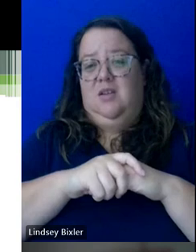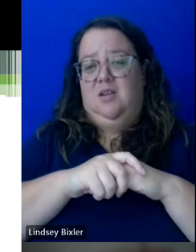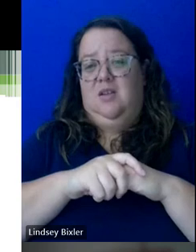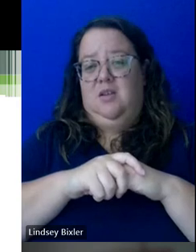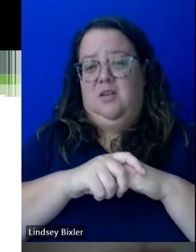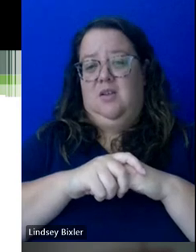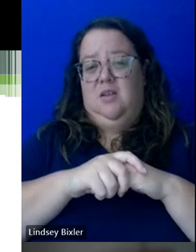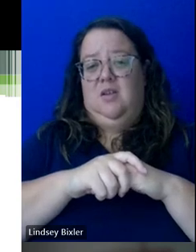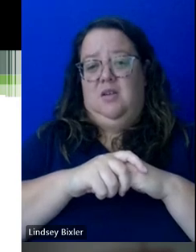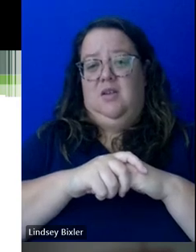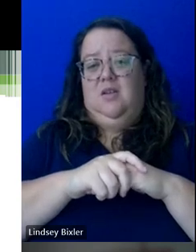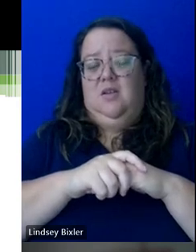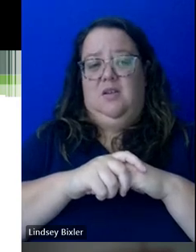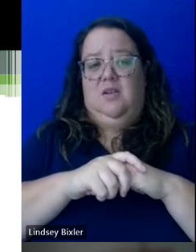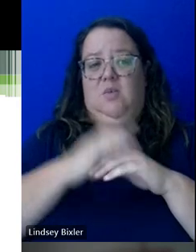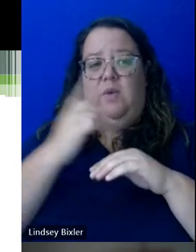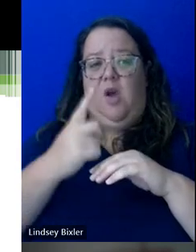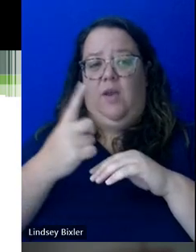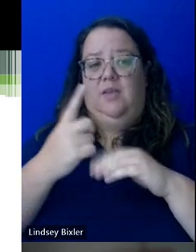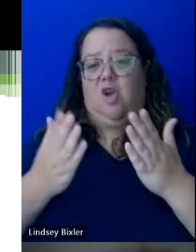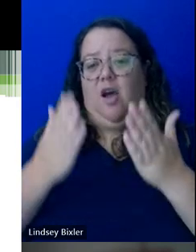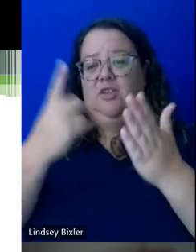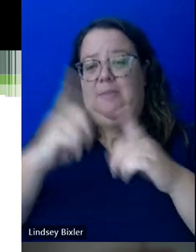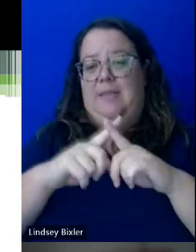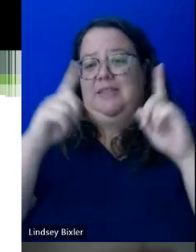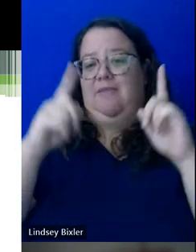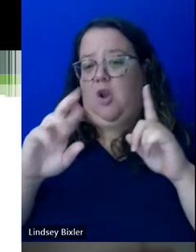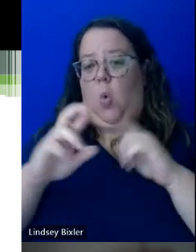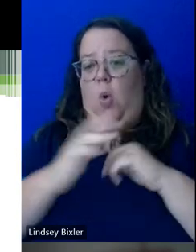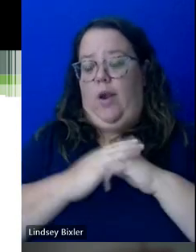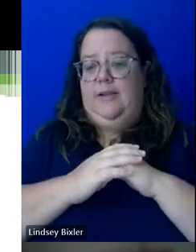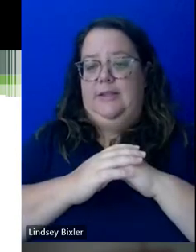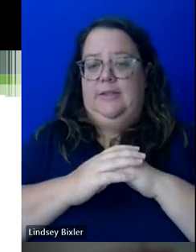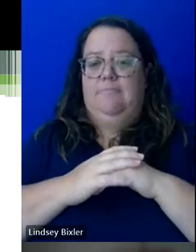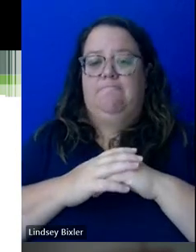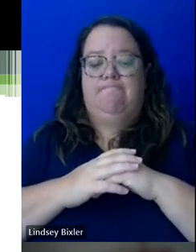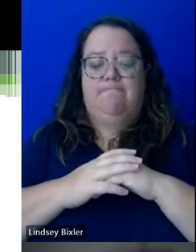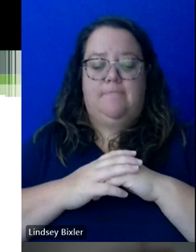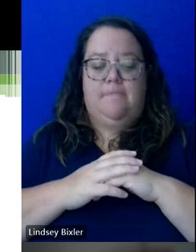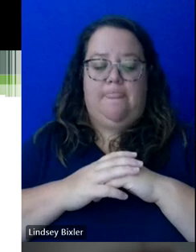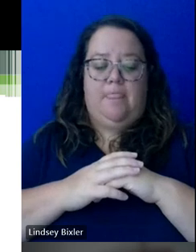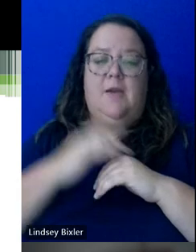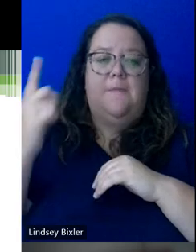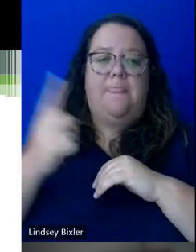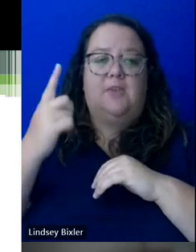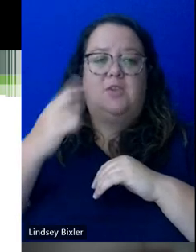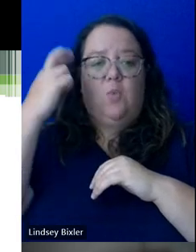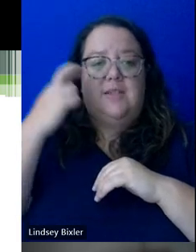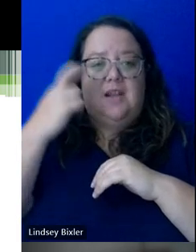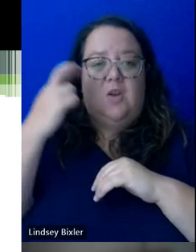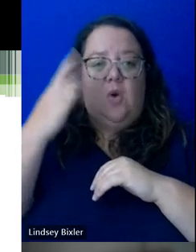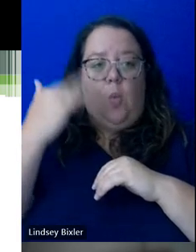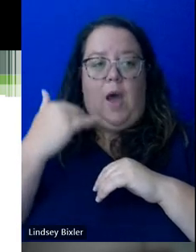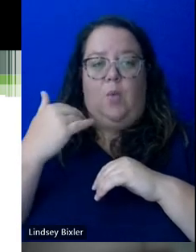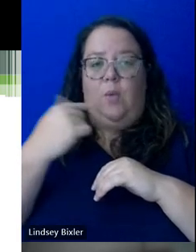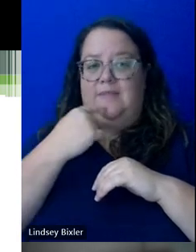that can. You know, if there's a if there's a you know, there's there's always a rationale for why we we've had to